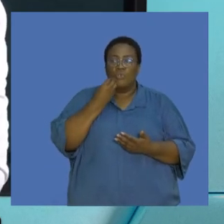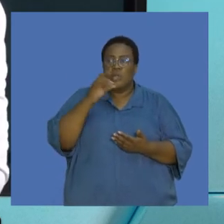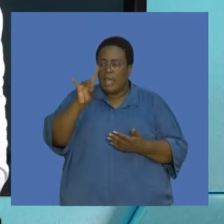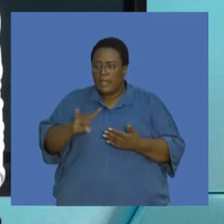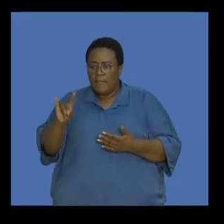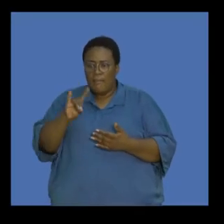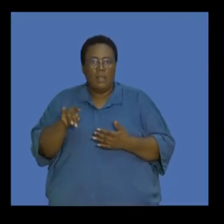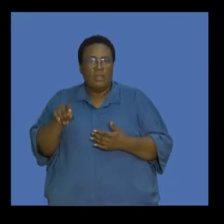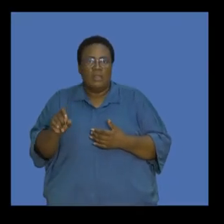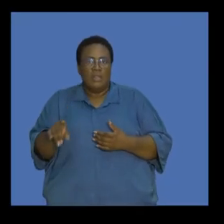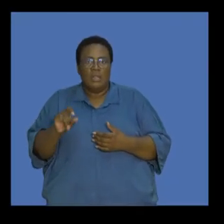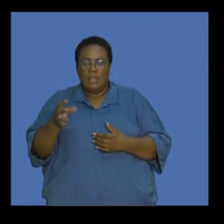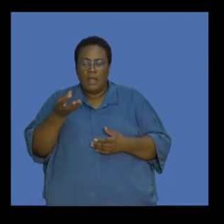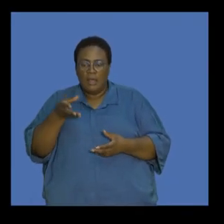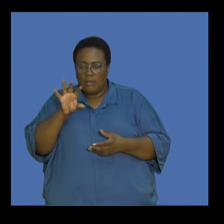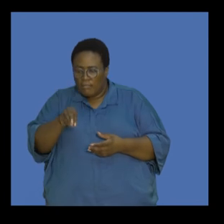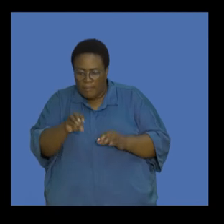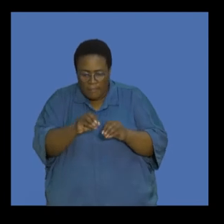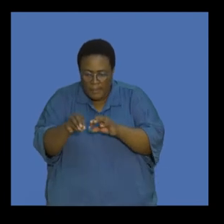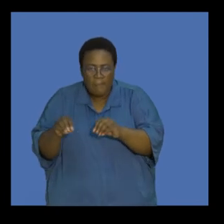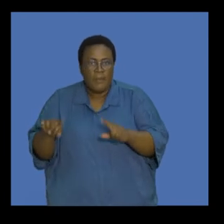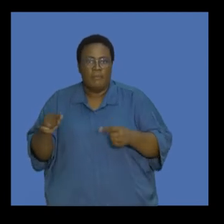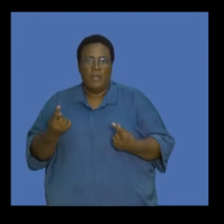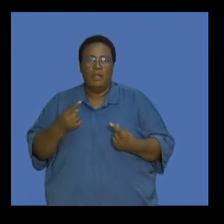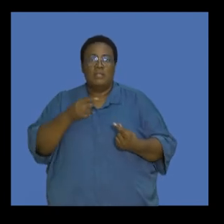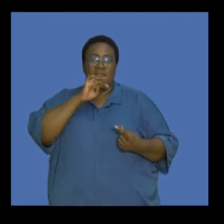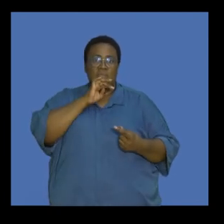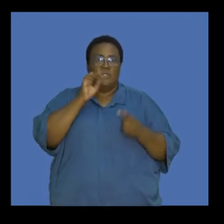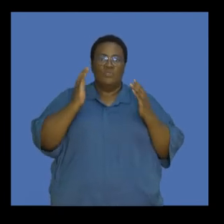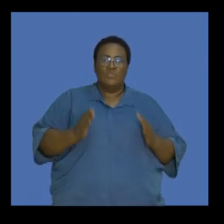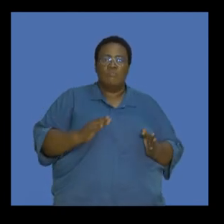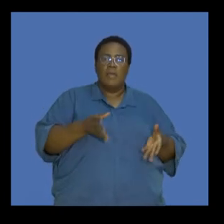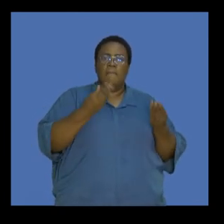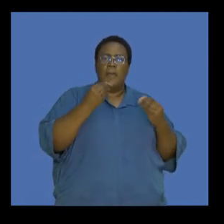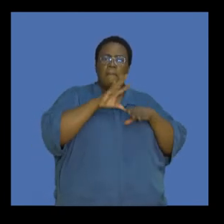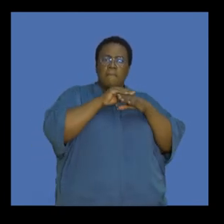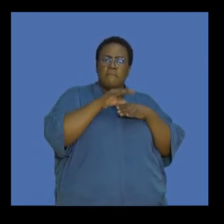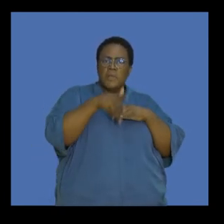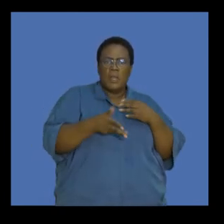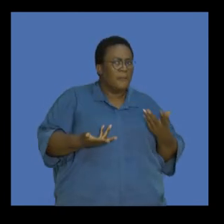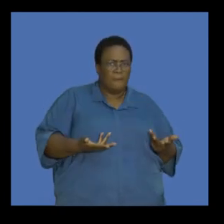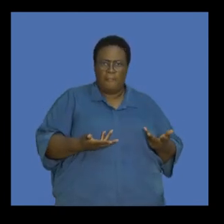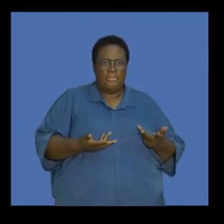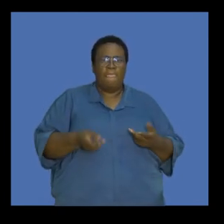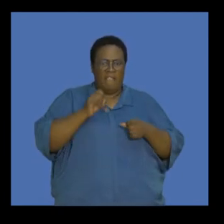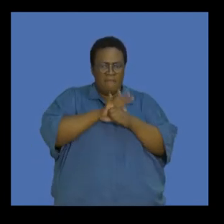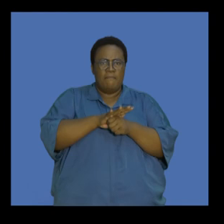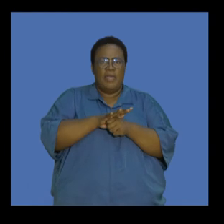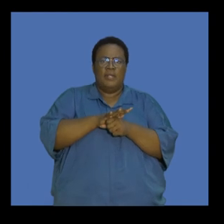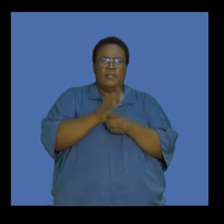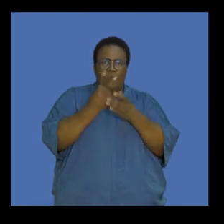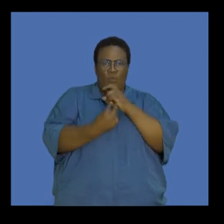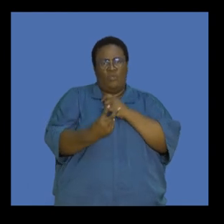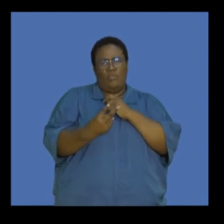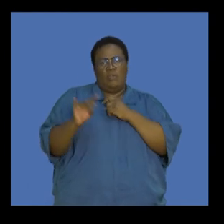and feed for animals that sustain human life, but also this concept of land becoming inhabitable for